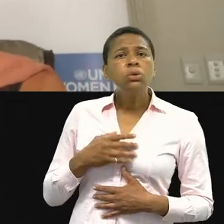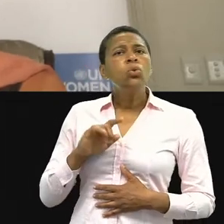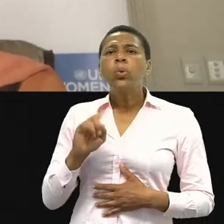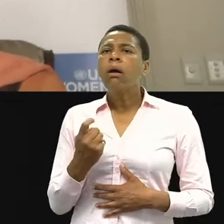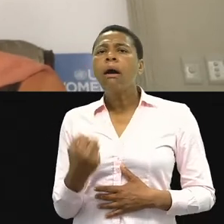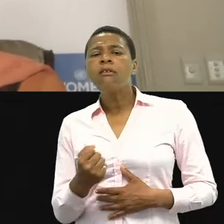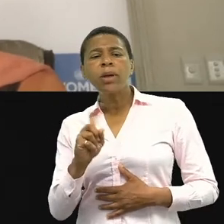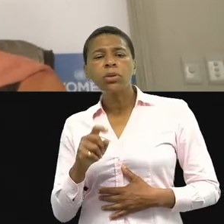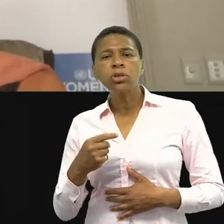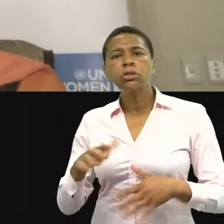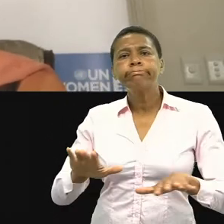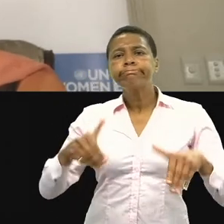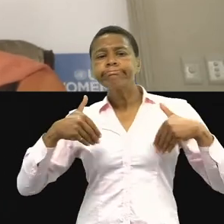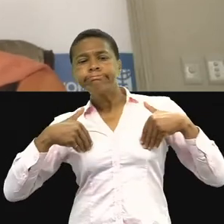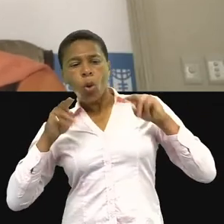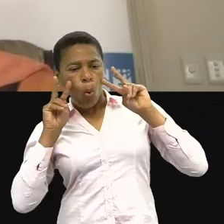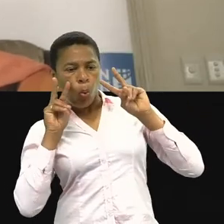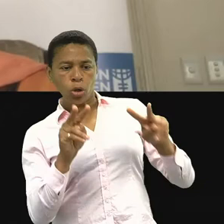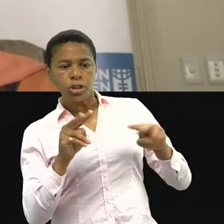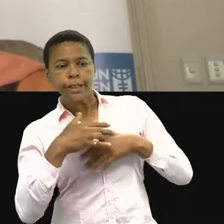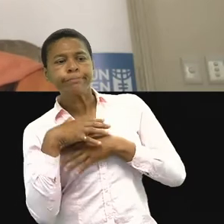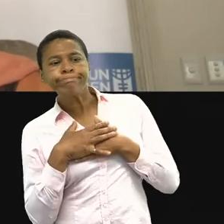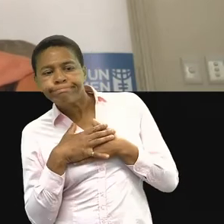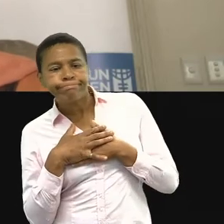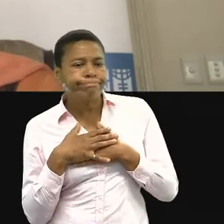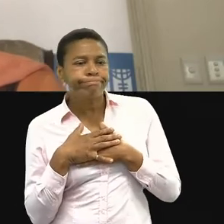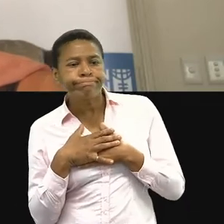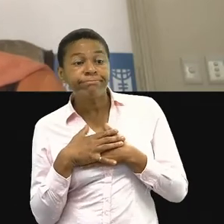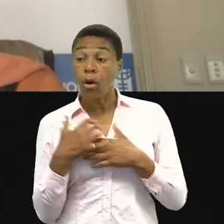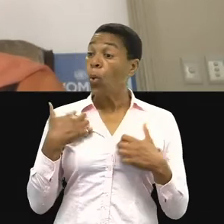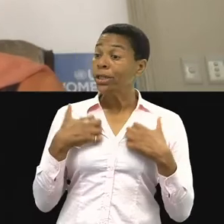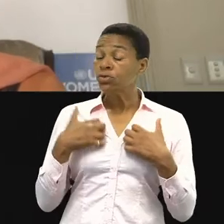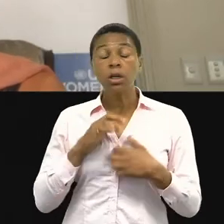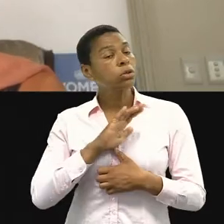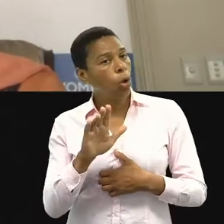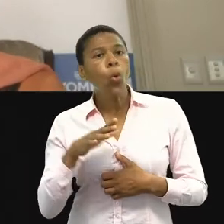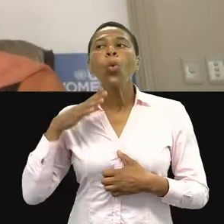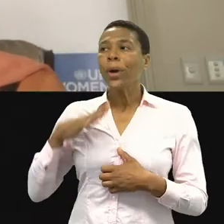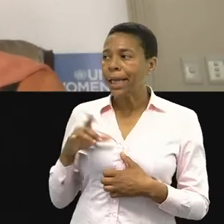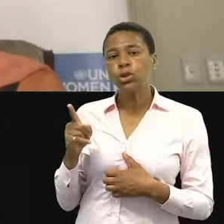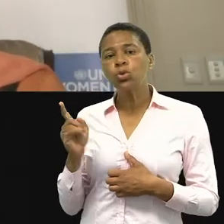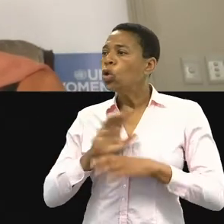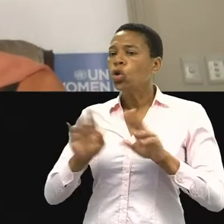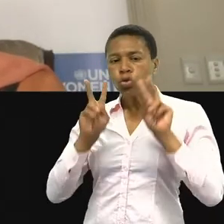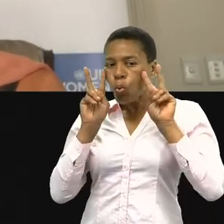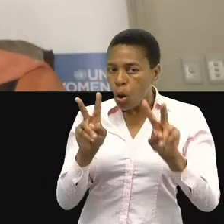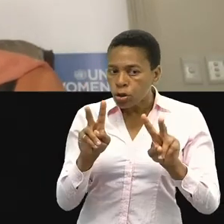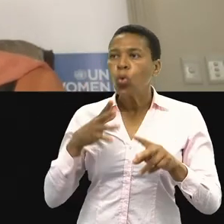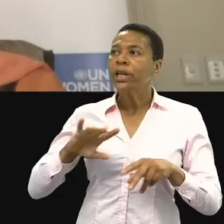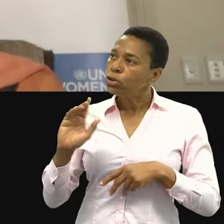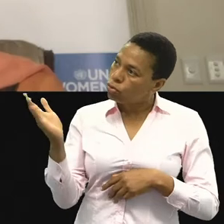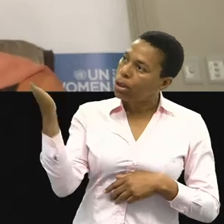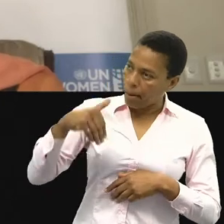we actually require everyone to be in the fight. Solidarity is